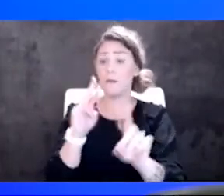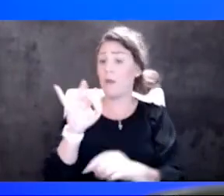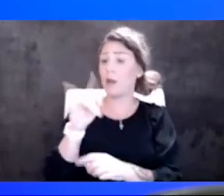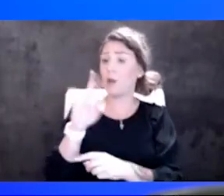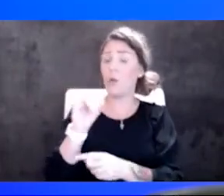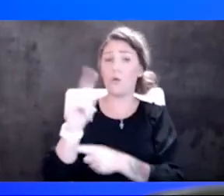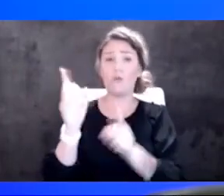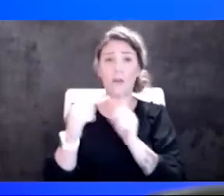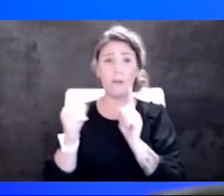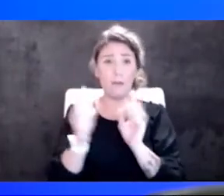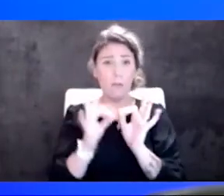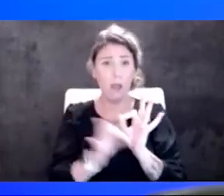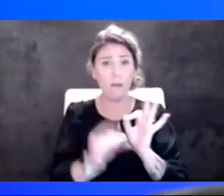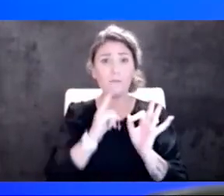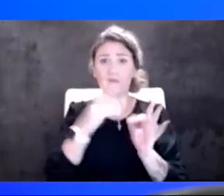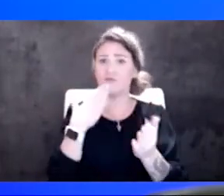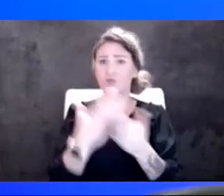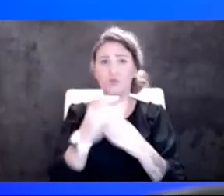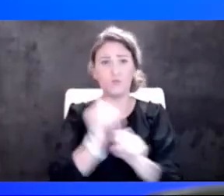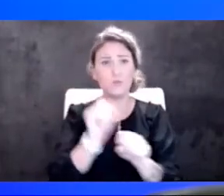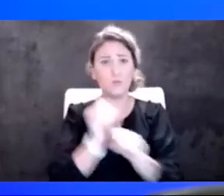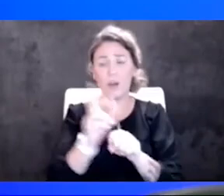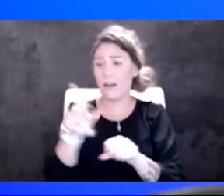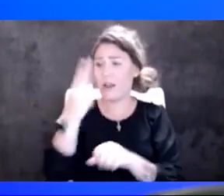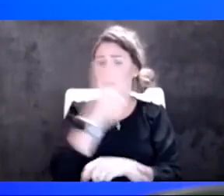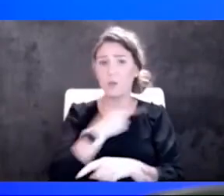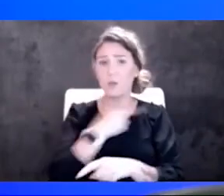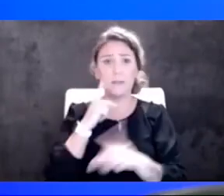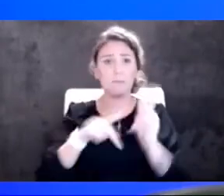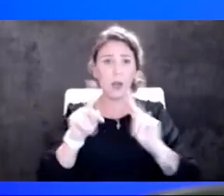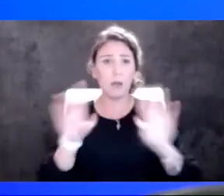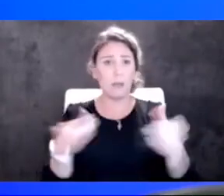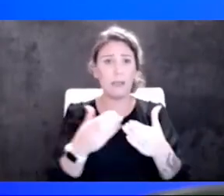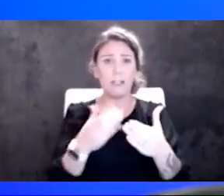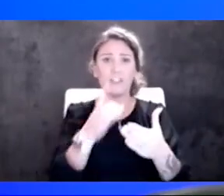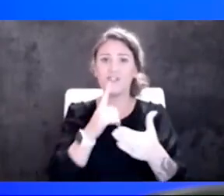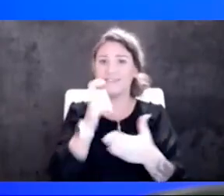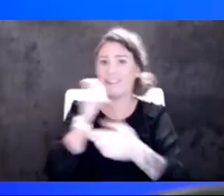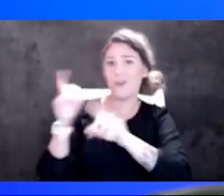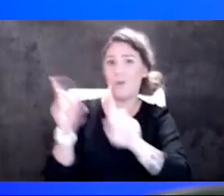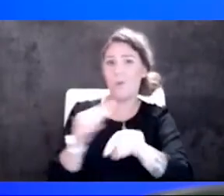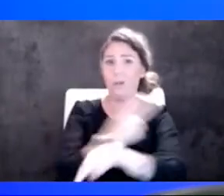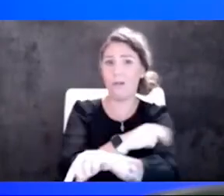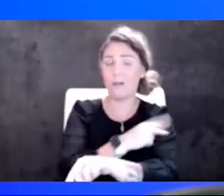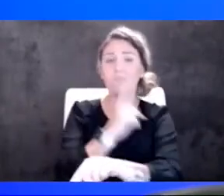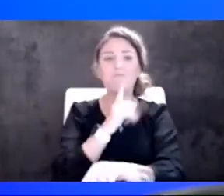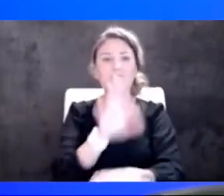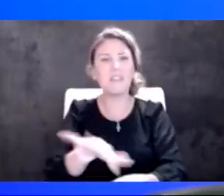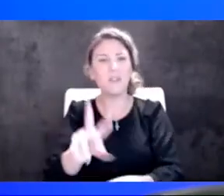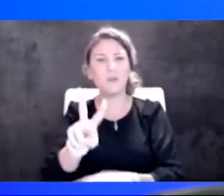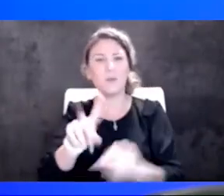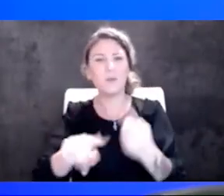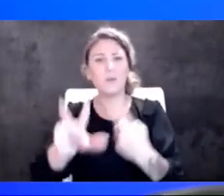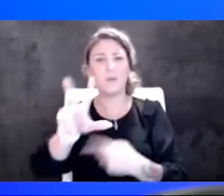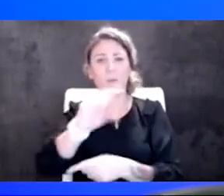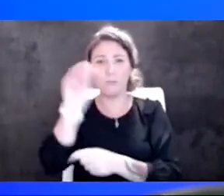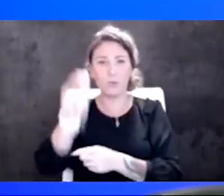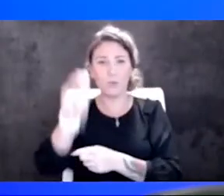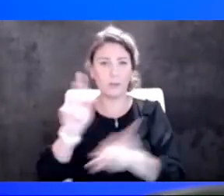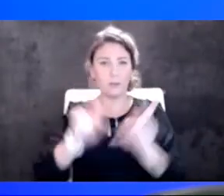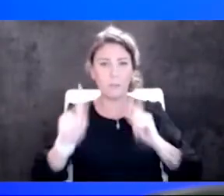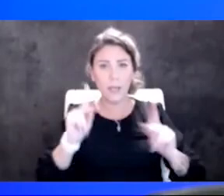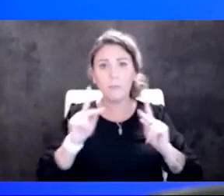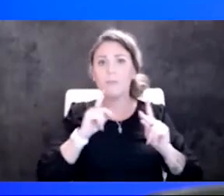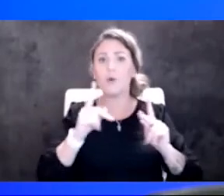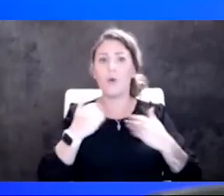job keeping a really high risk population out of the hospital. Uh, it's something around two to three percent of folks, uh, that have had